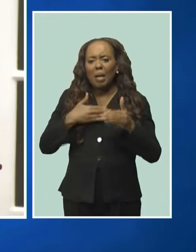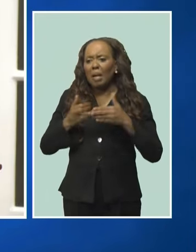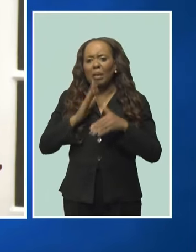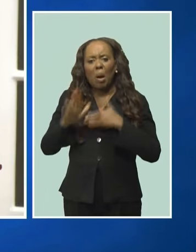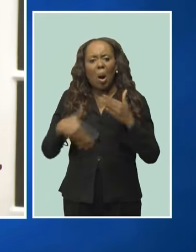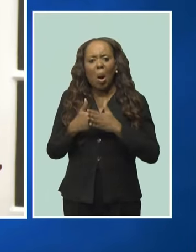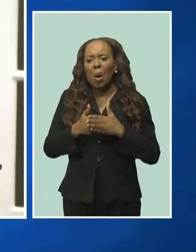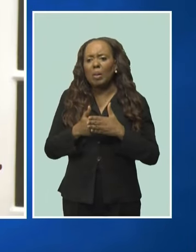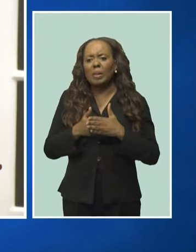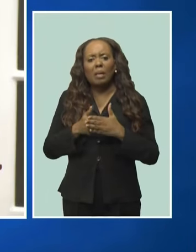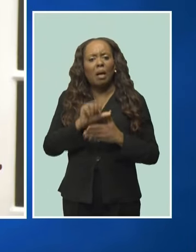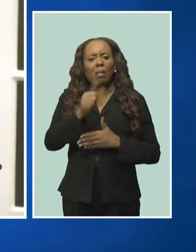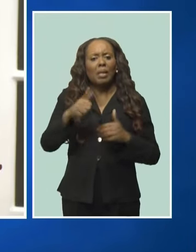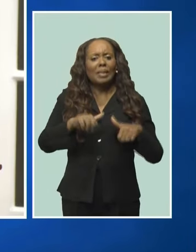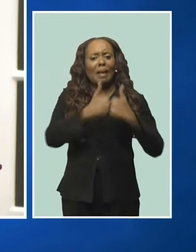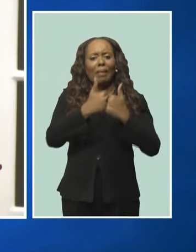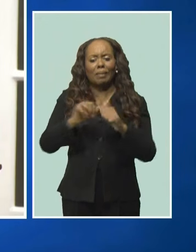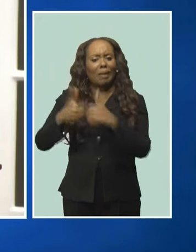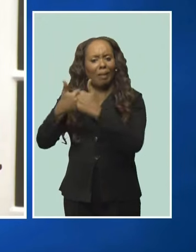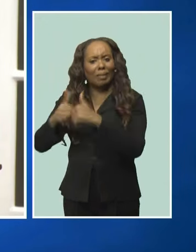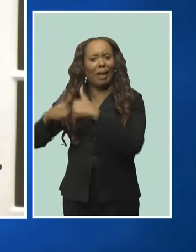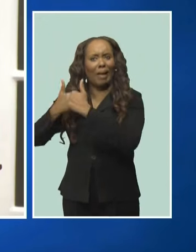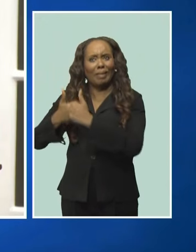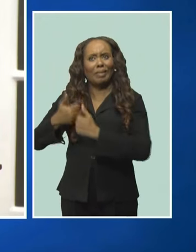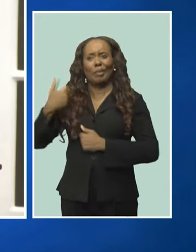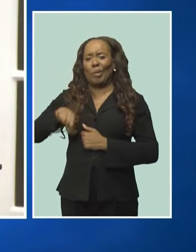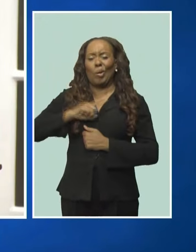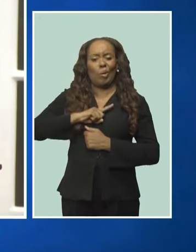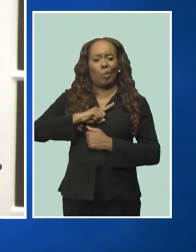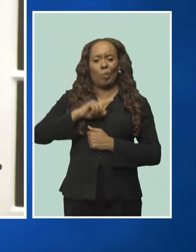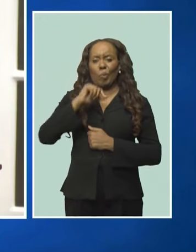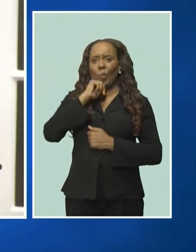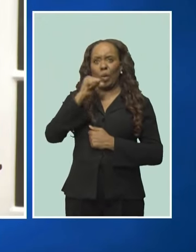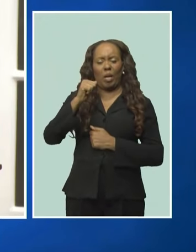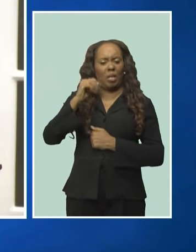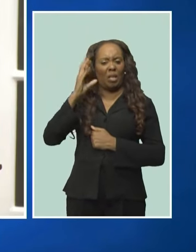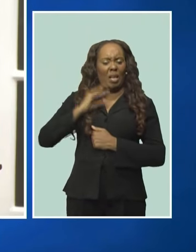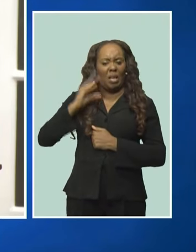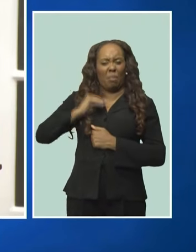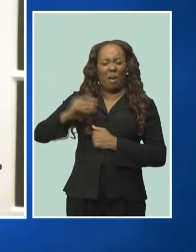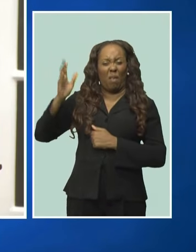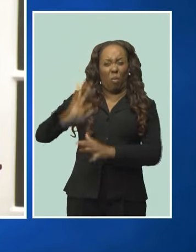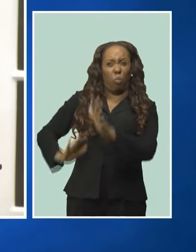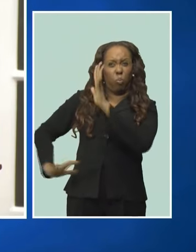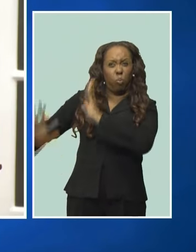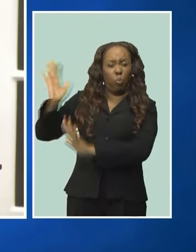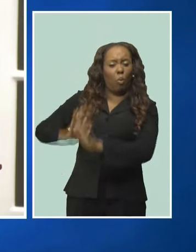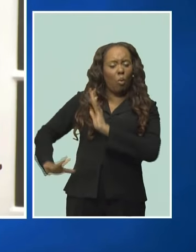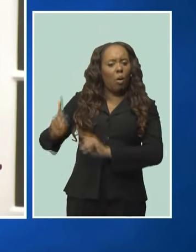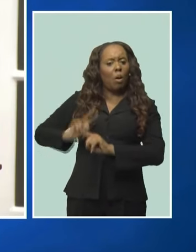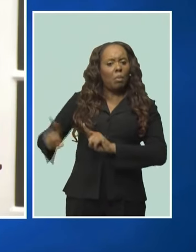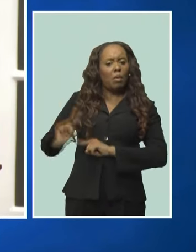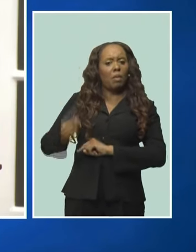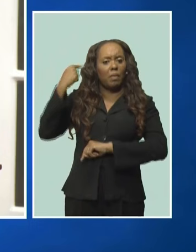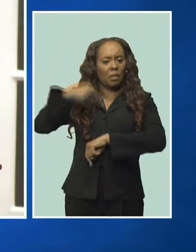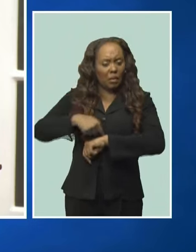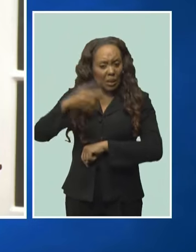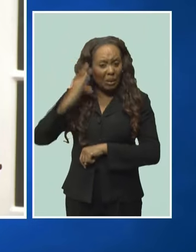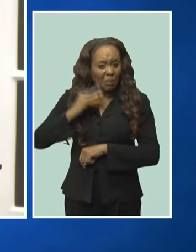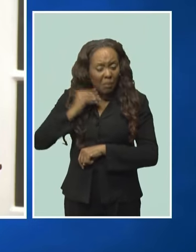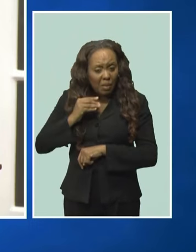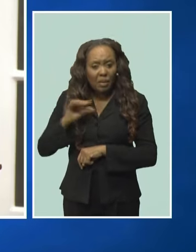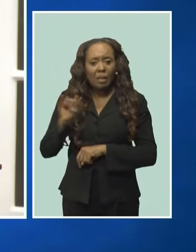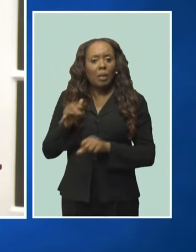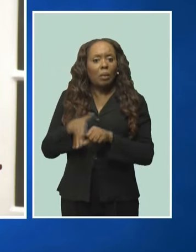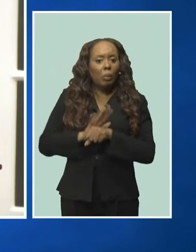I just spoke to you that are challenges that this country did not face in 65 years and 100 years. Mr. Speaker, these